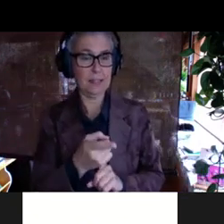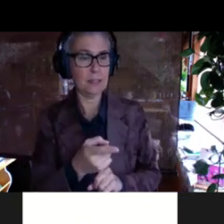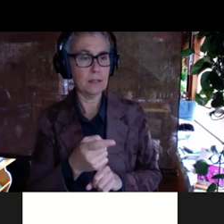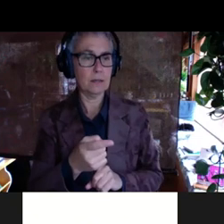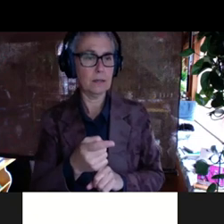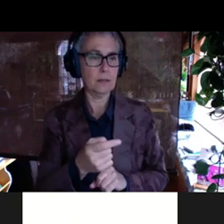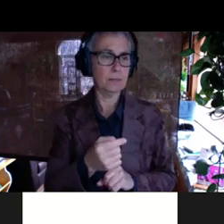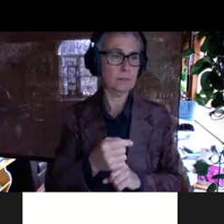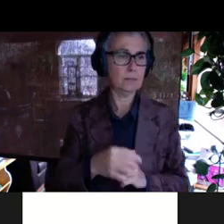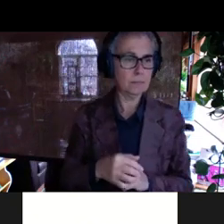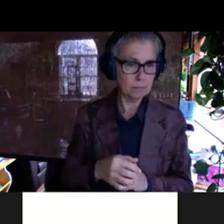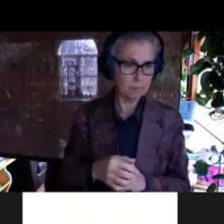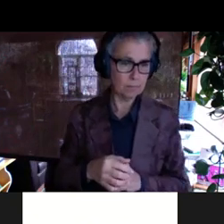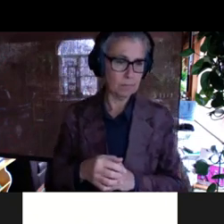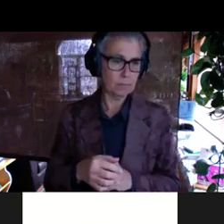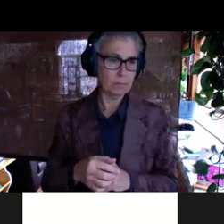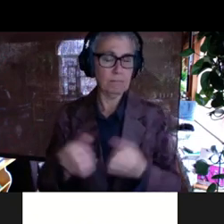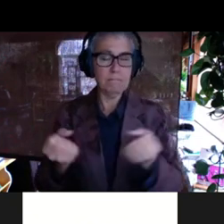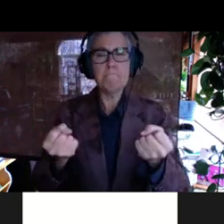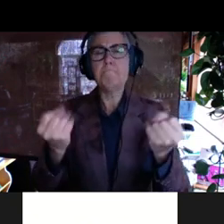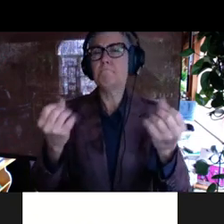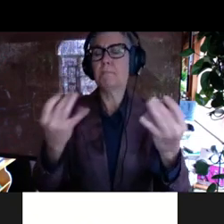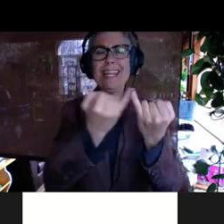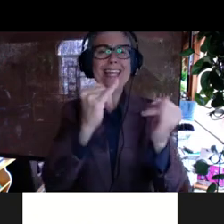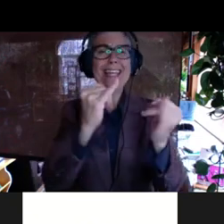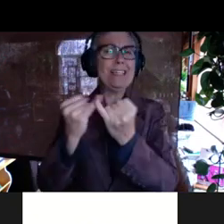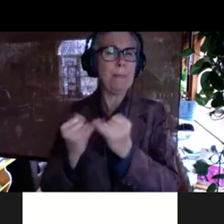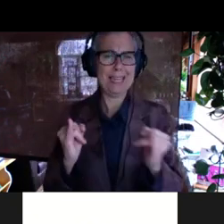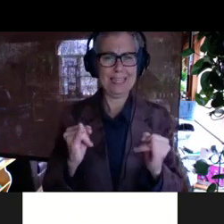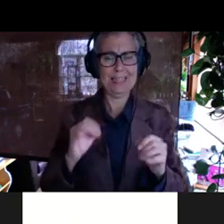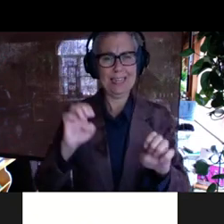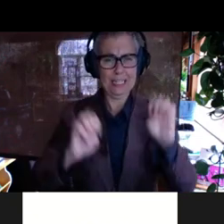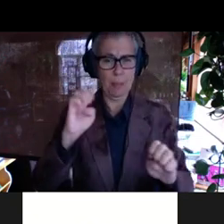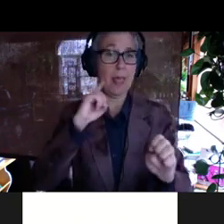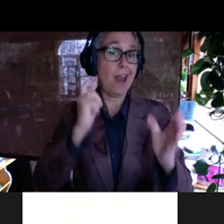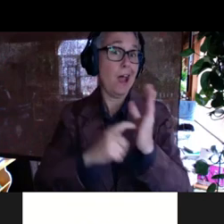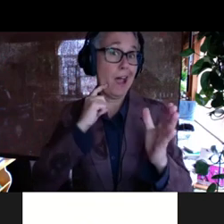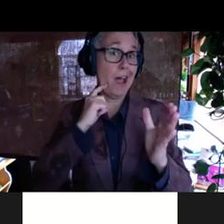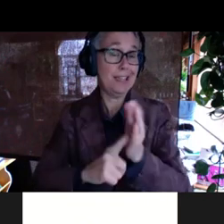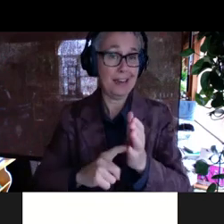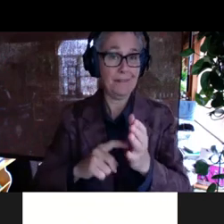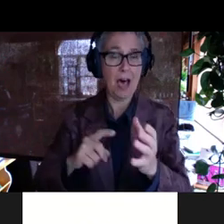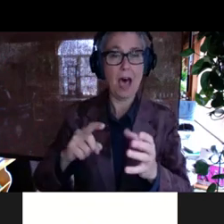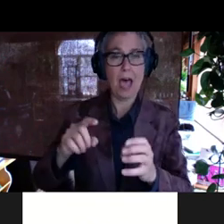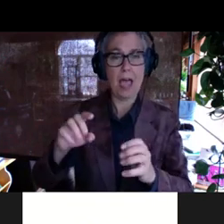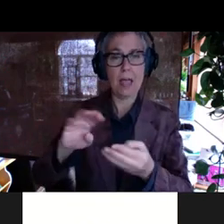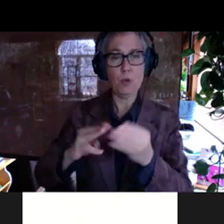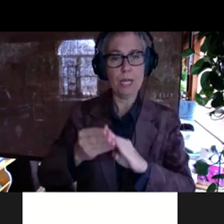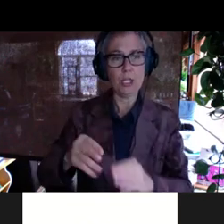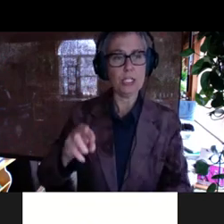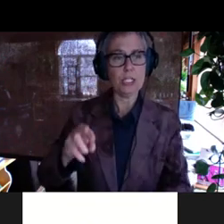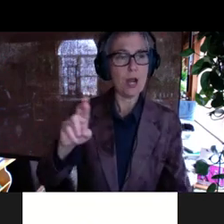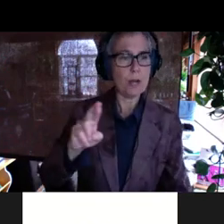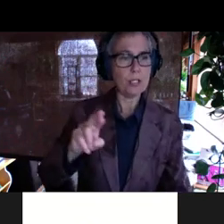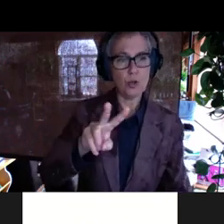all of, there are many independent experiments that identify mutations at residue 219 and